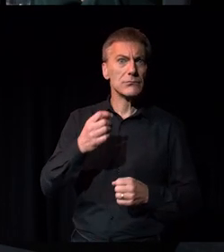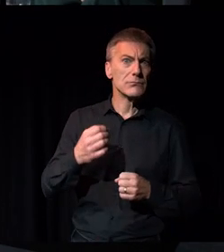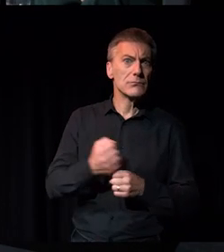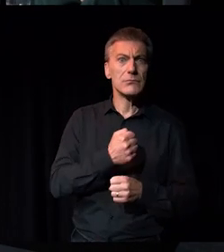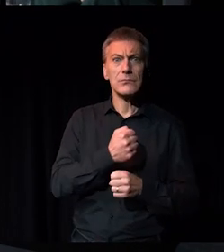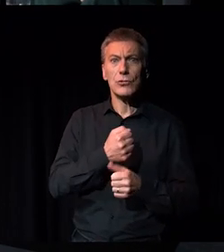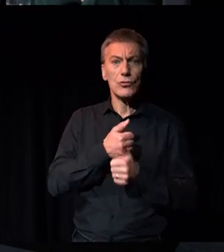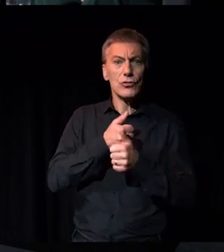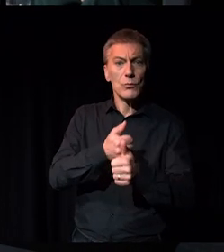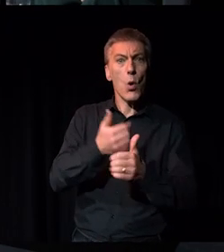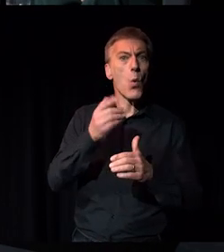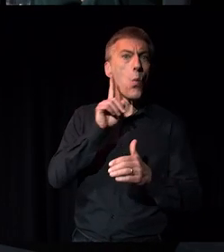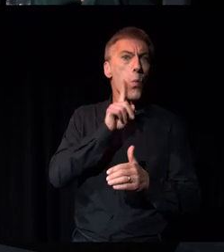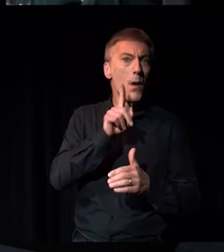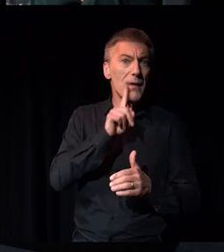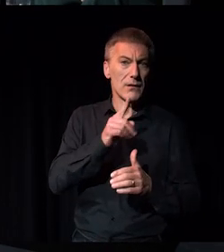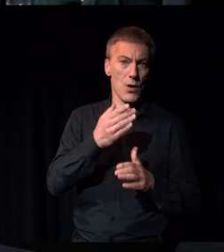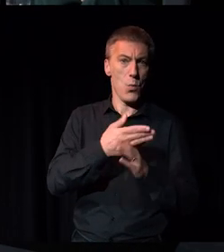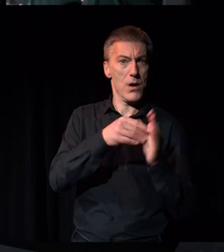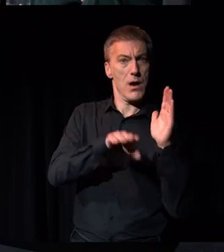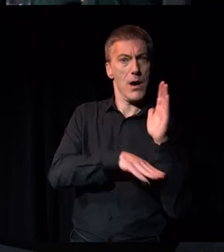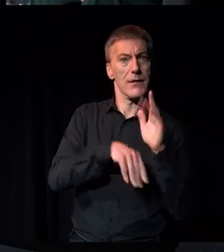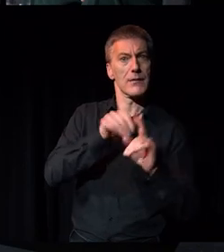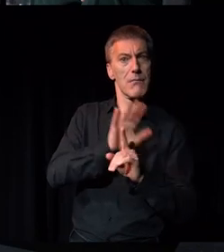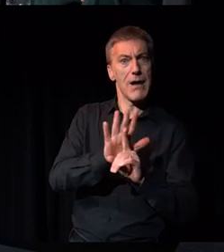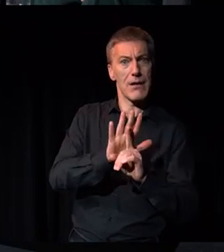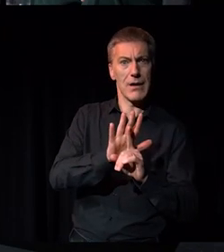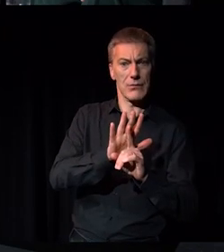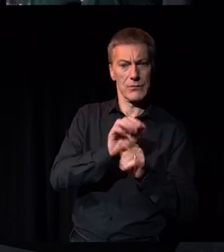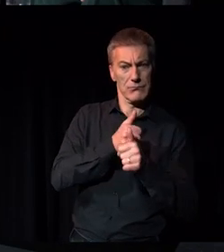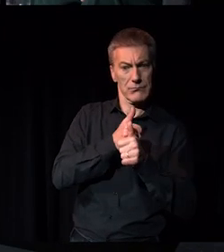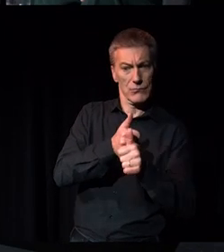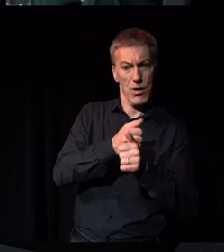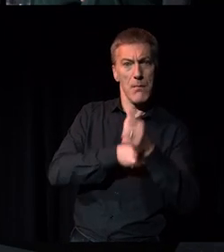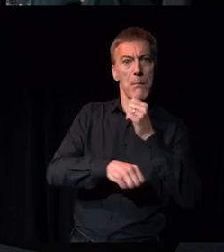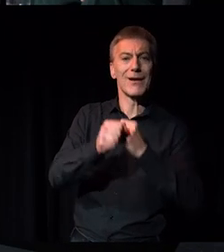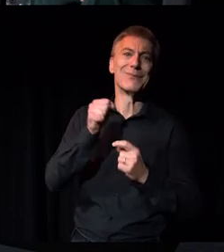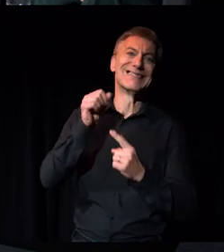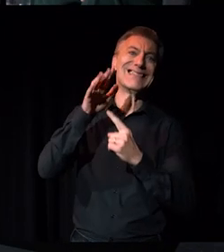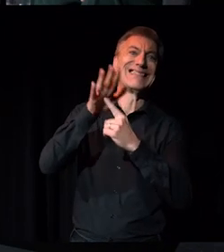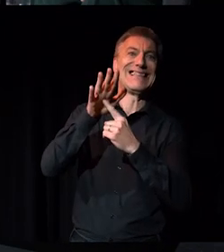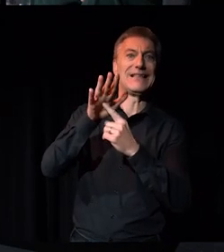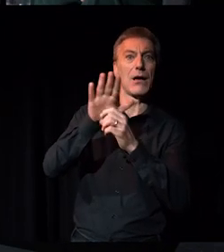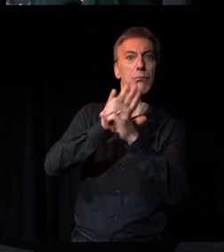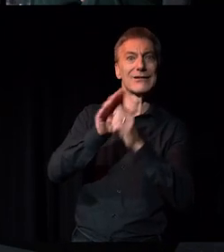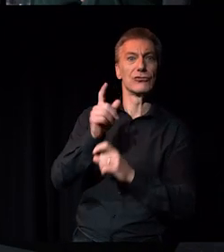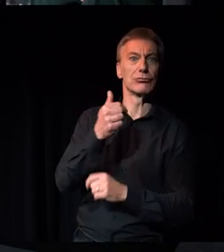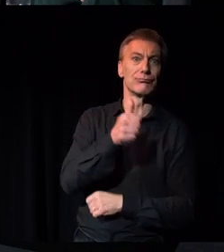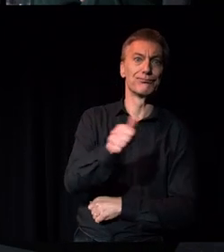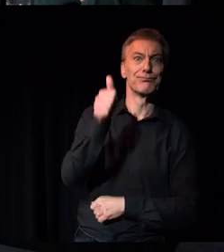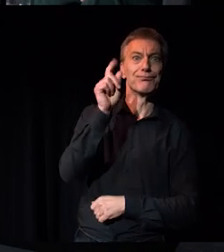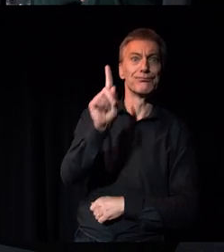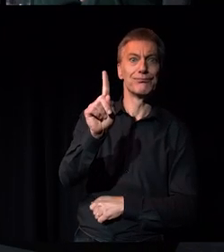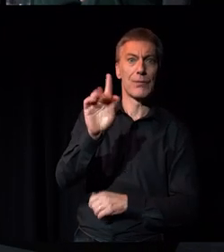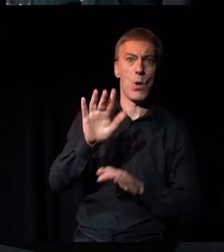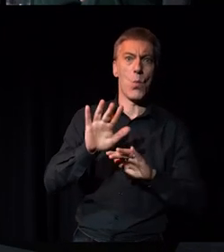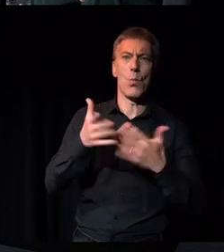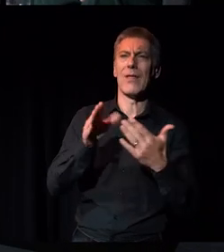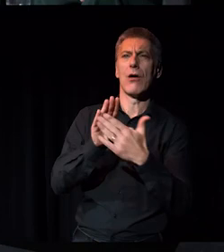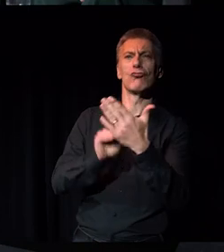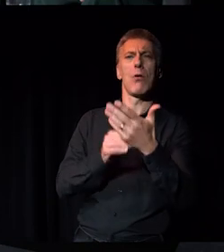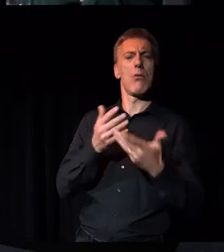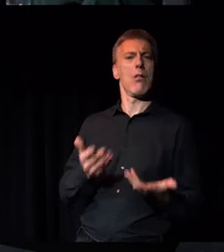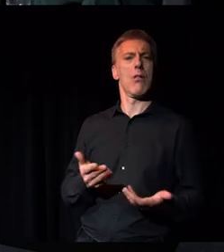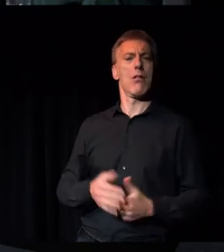from working class backgrounds to attain those senior positions when there are so few role models? Would anyone like to kick us off?